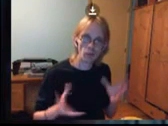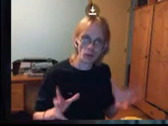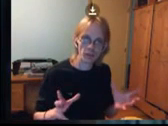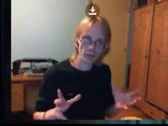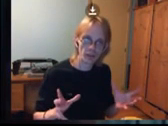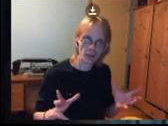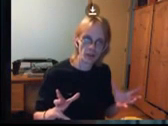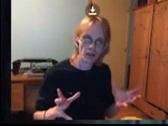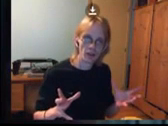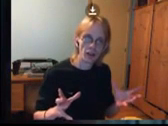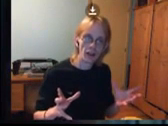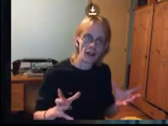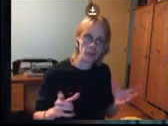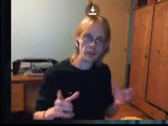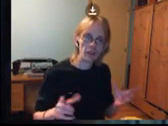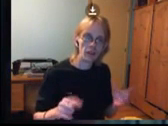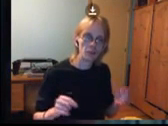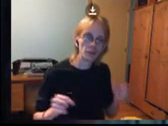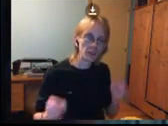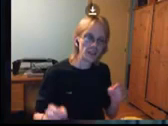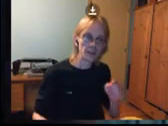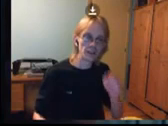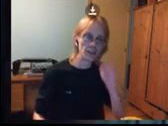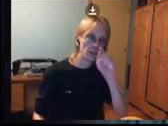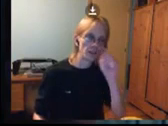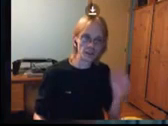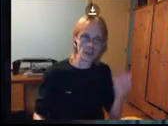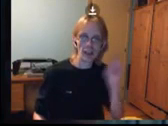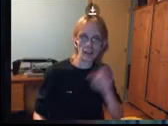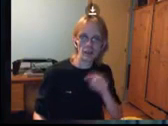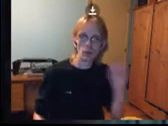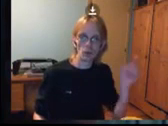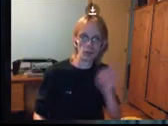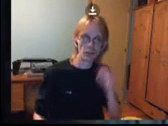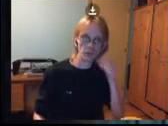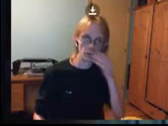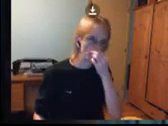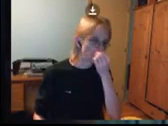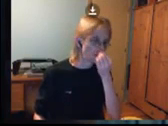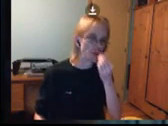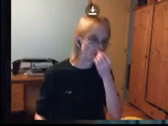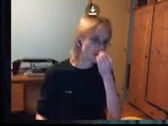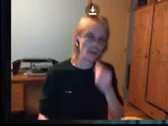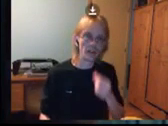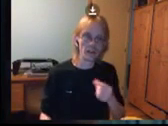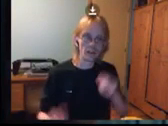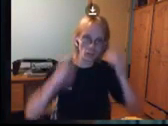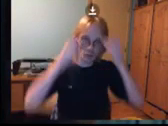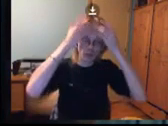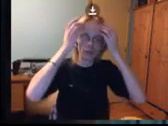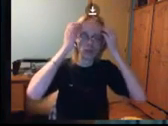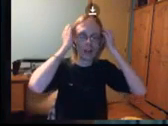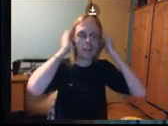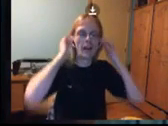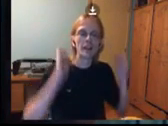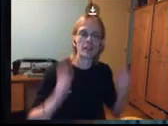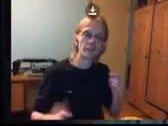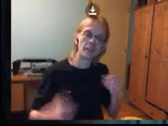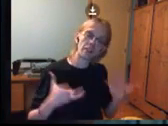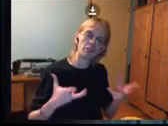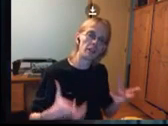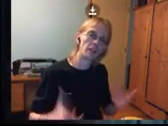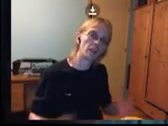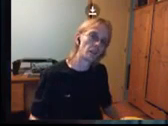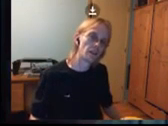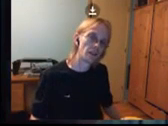at once and being able to easily select what to focus on and what to have active.